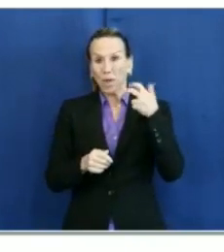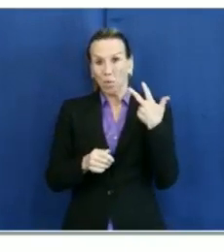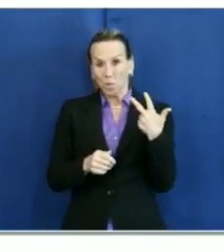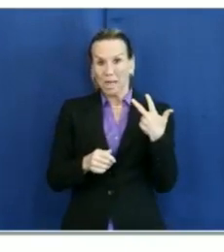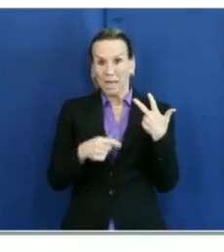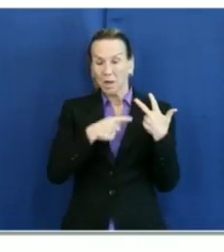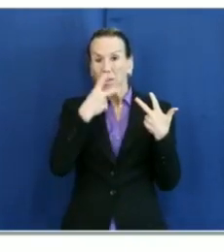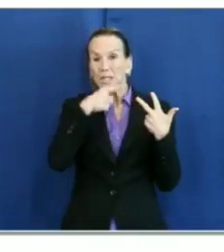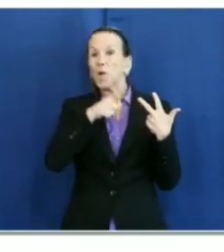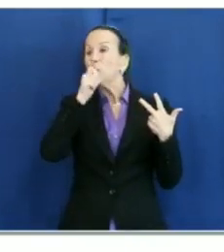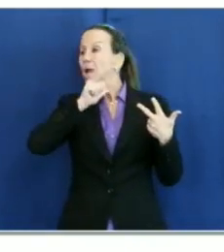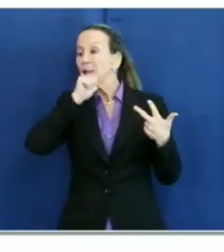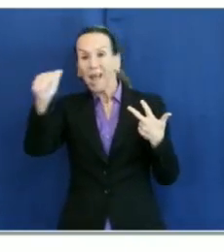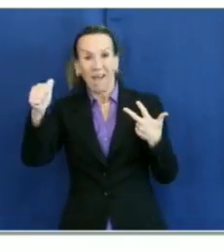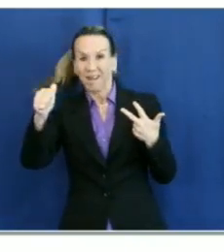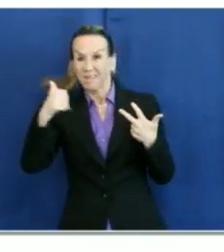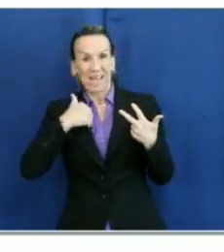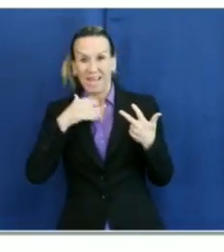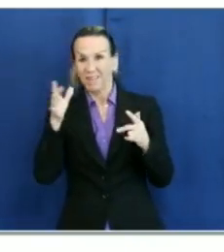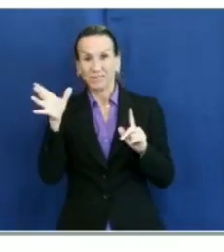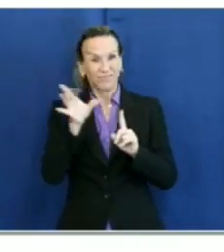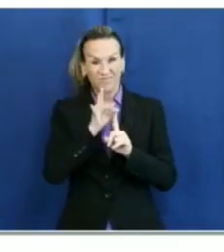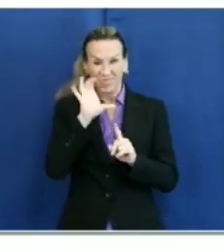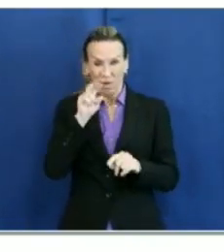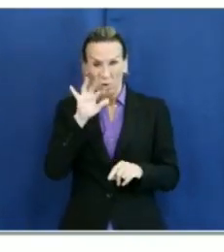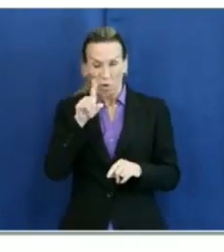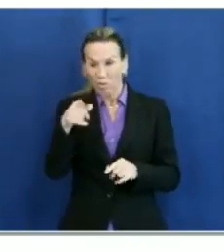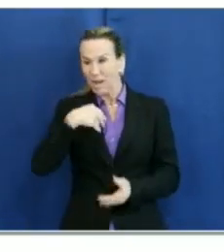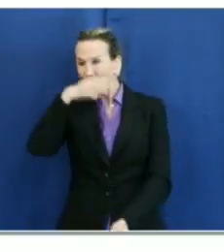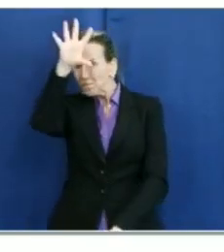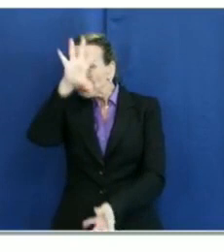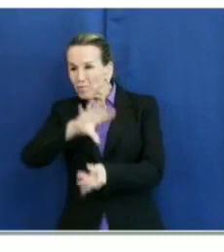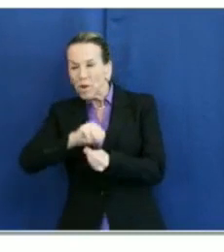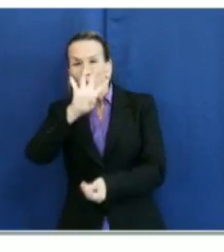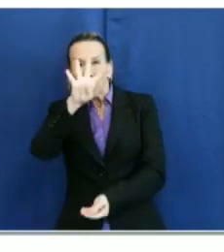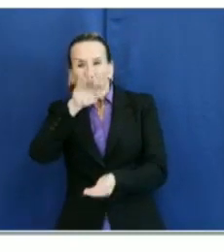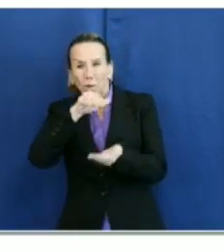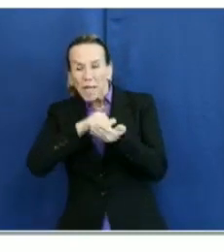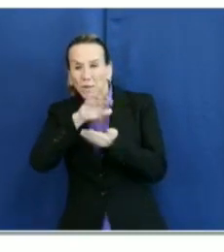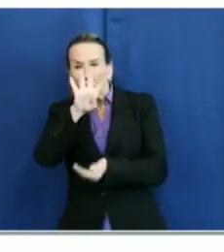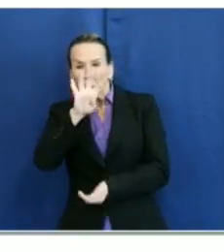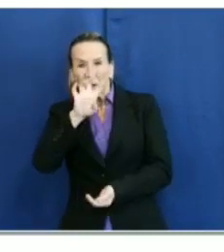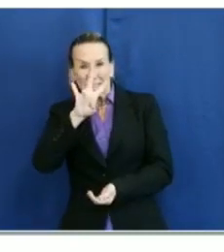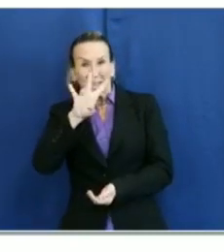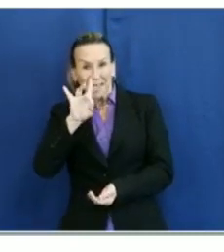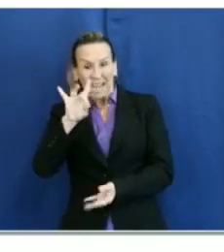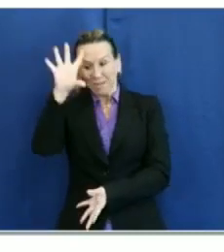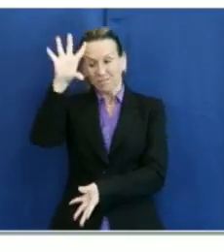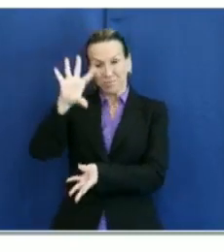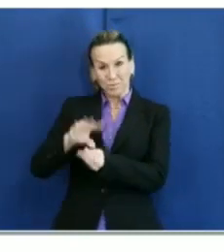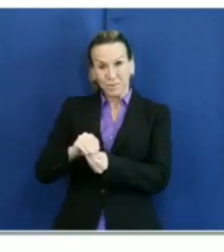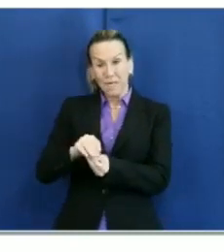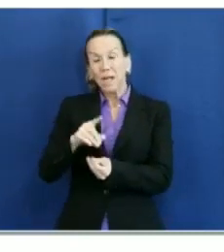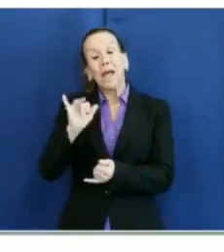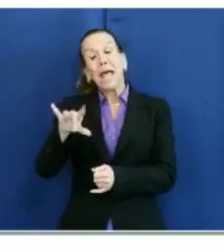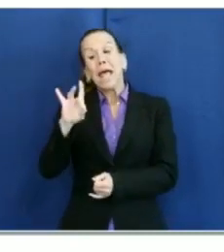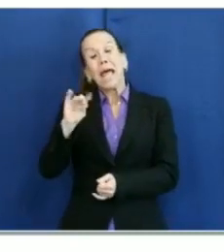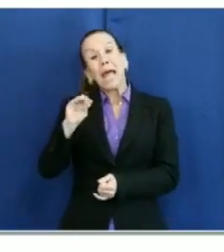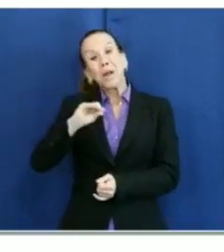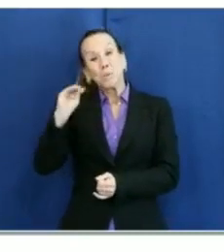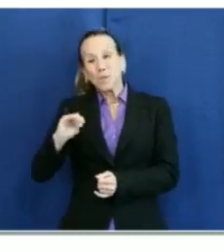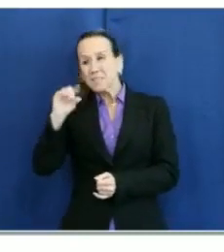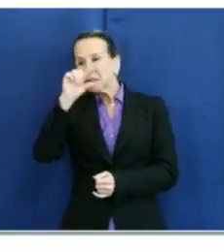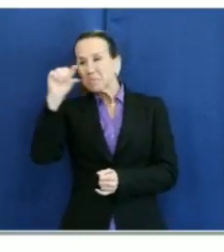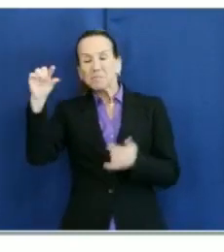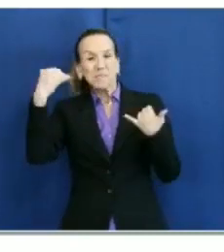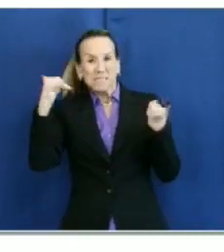-COVID-related, and you can see our total regional hospitalization at 4,478. Again, below that 80% bed capacity,